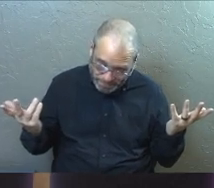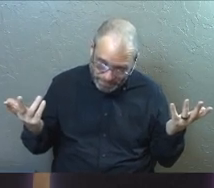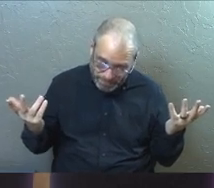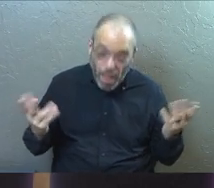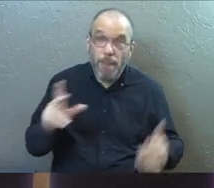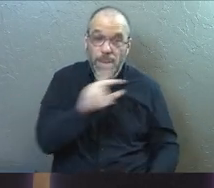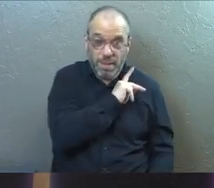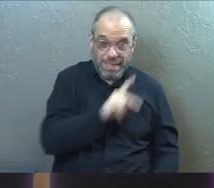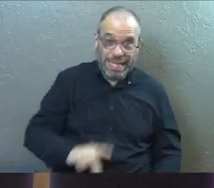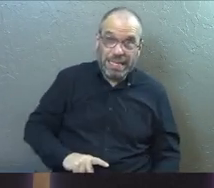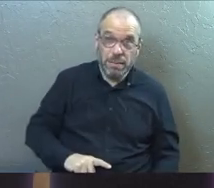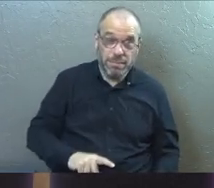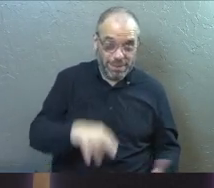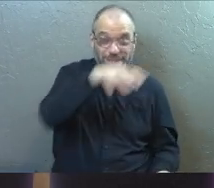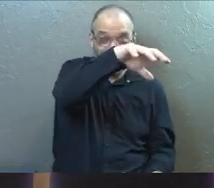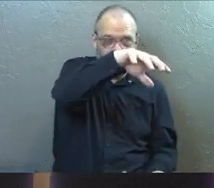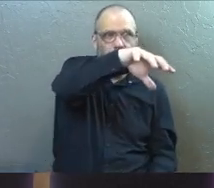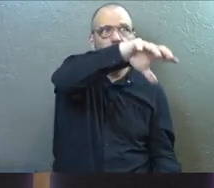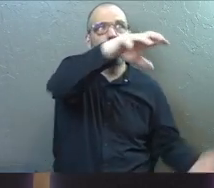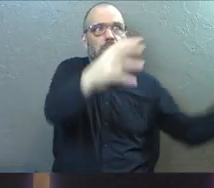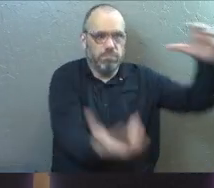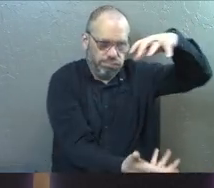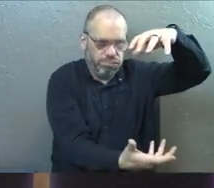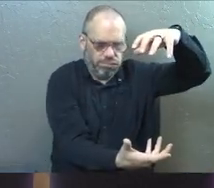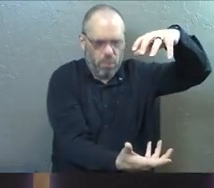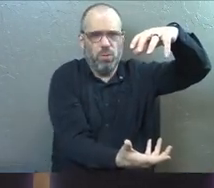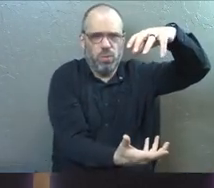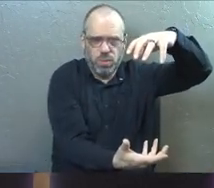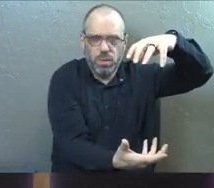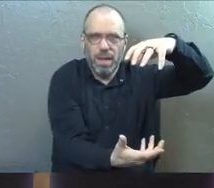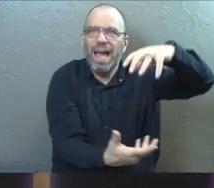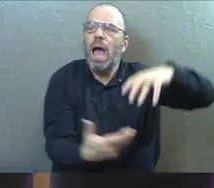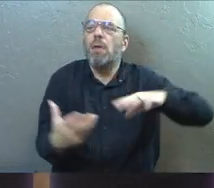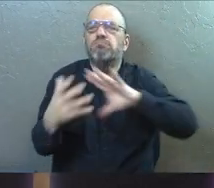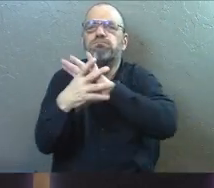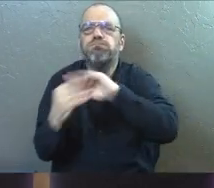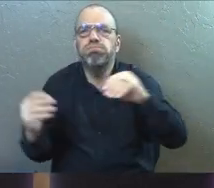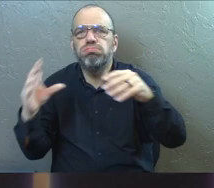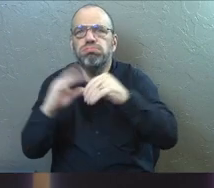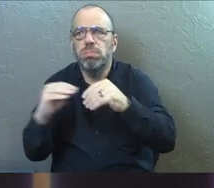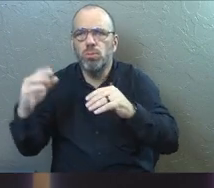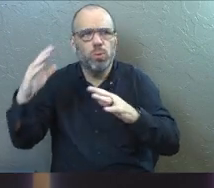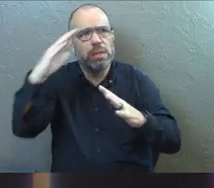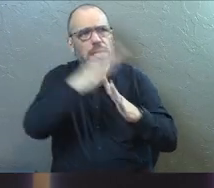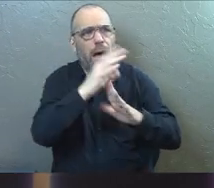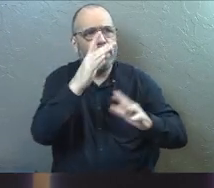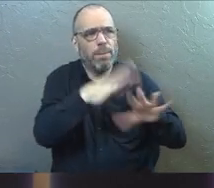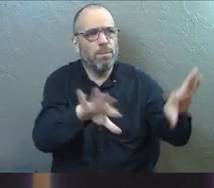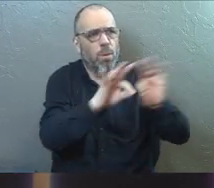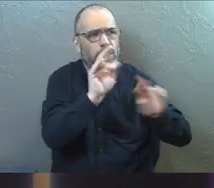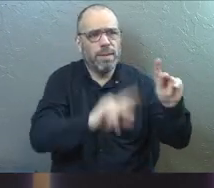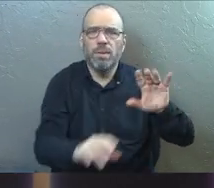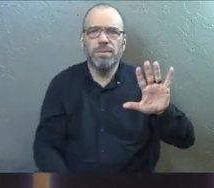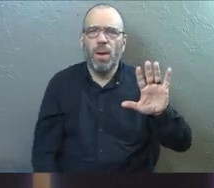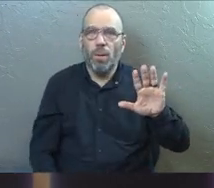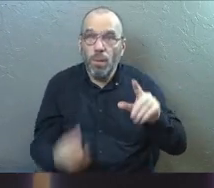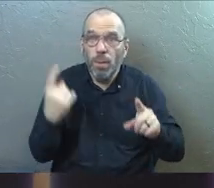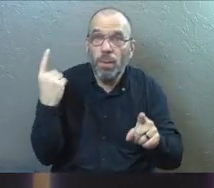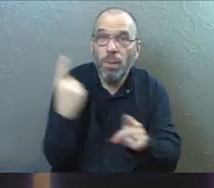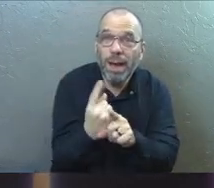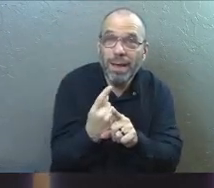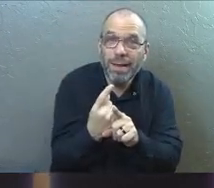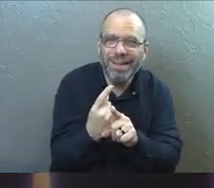Upside down kingdom is what's going on. We don't just give airtime to the top dogs. Right?